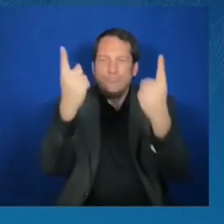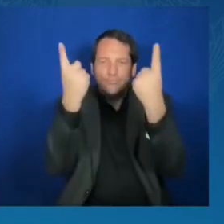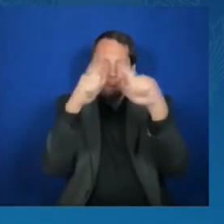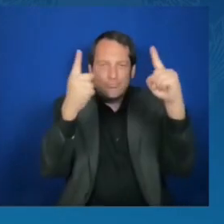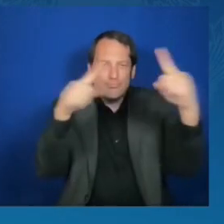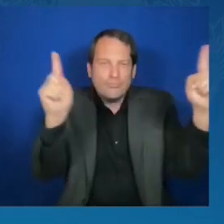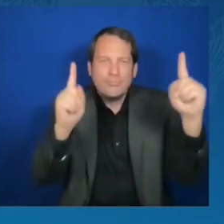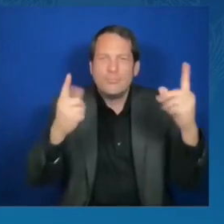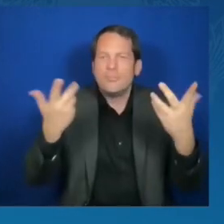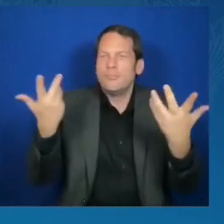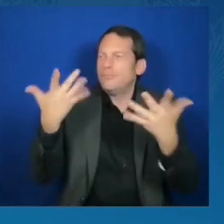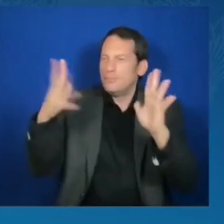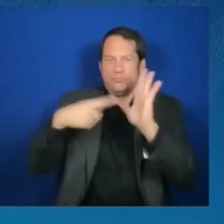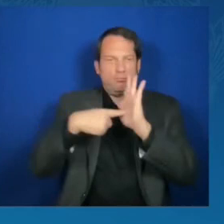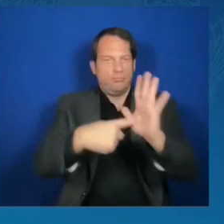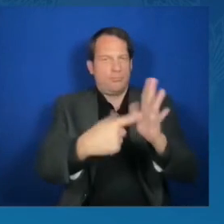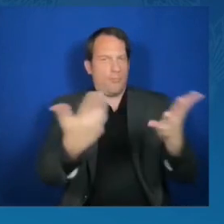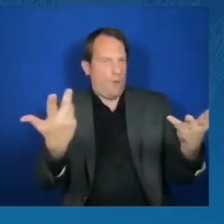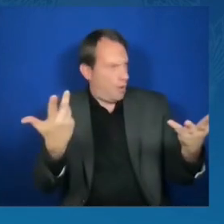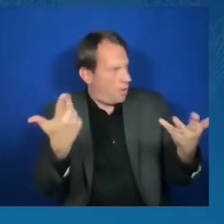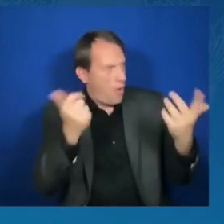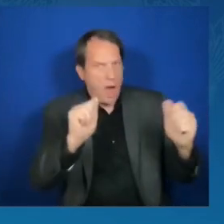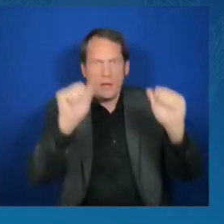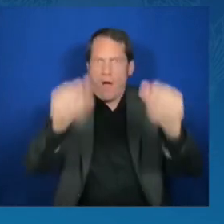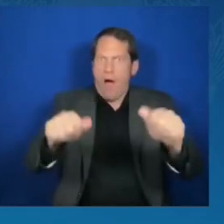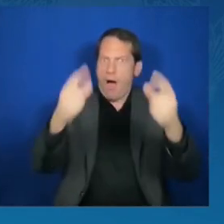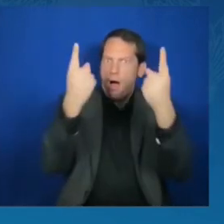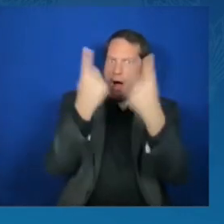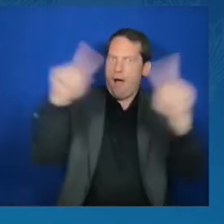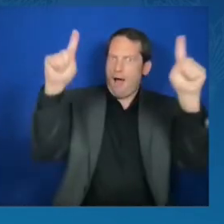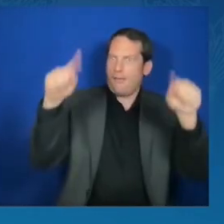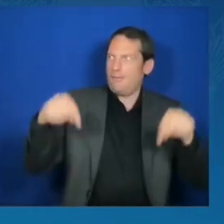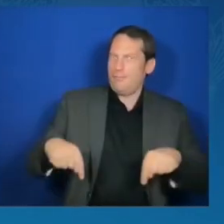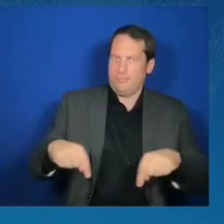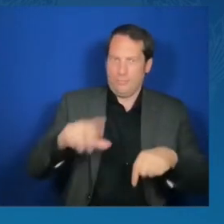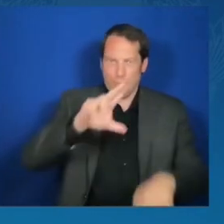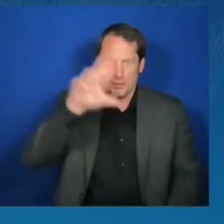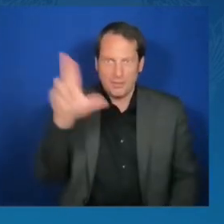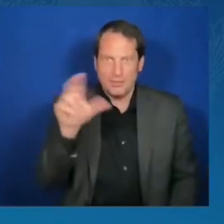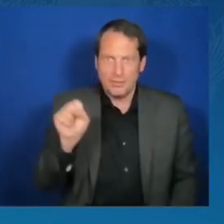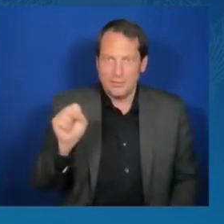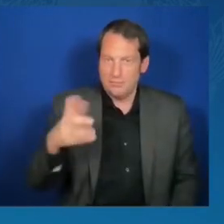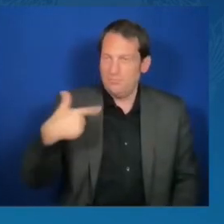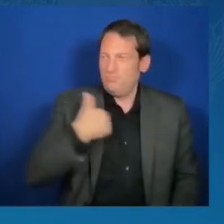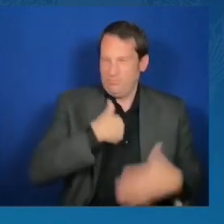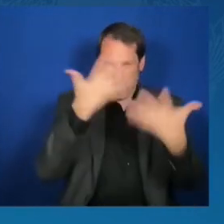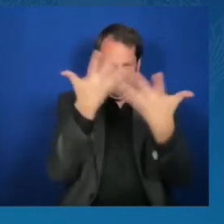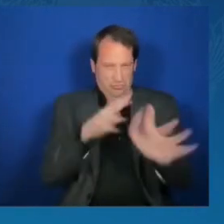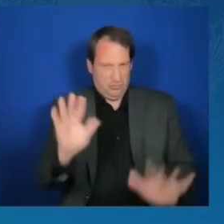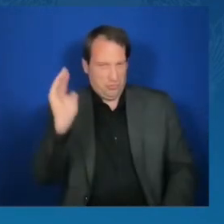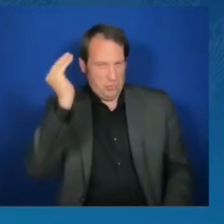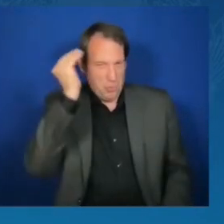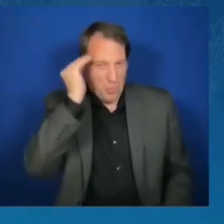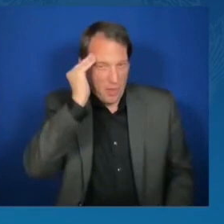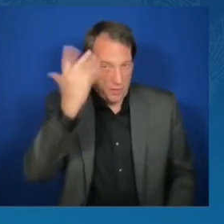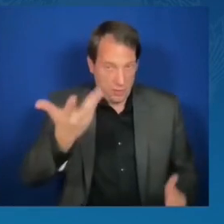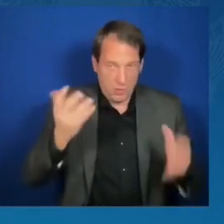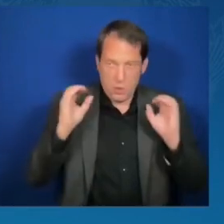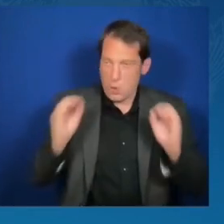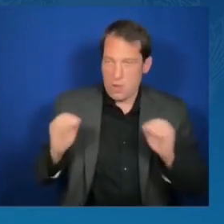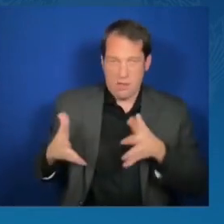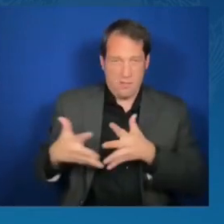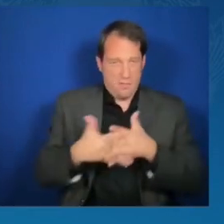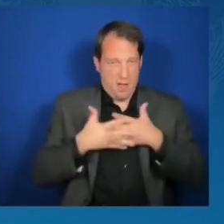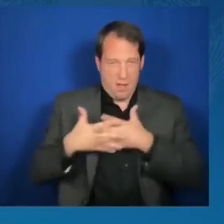As we all know, there would be no America without African Americans. There would be no